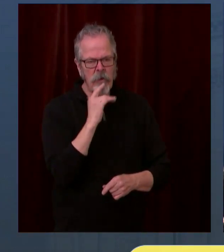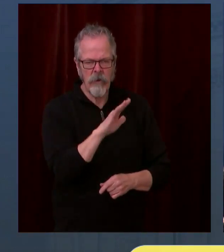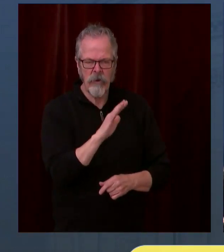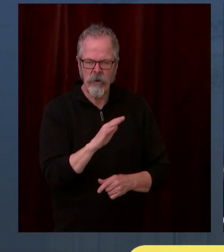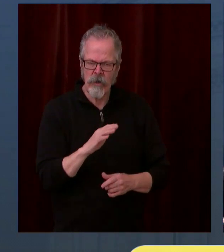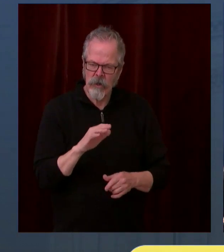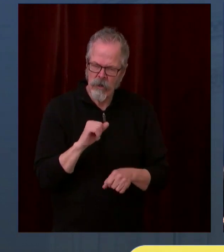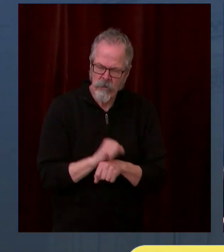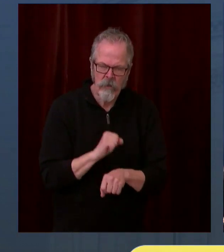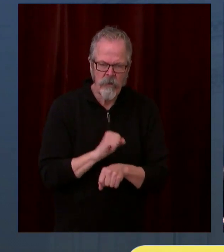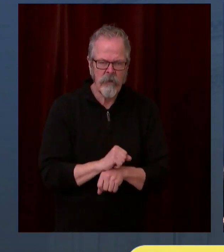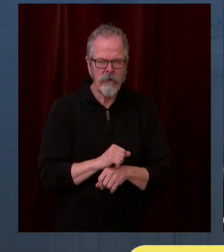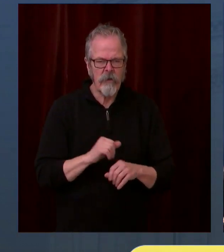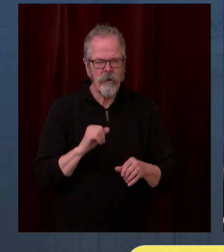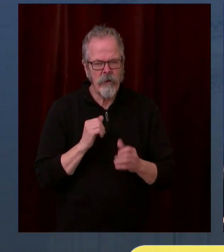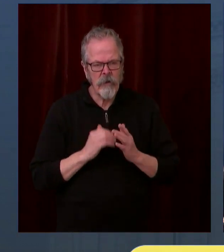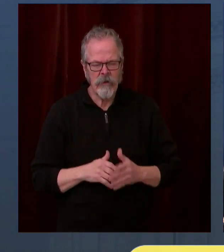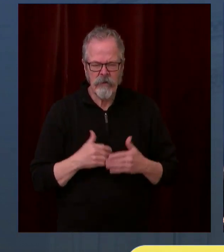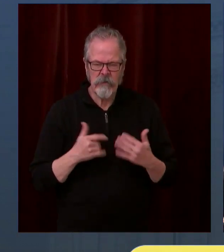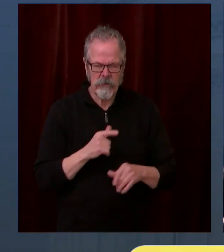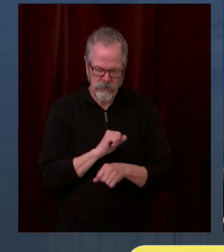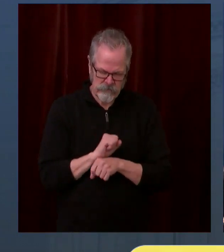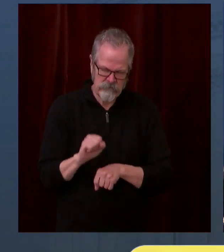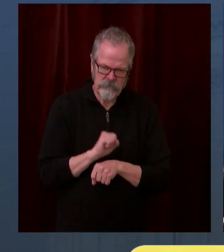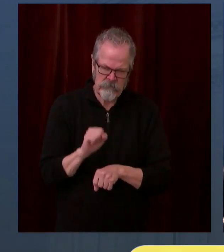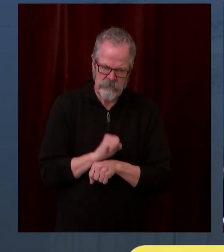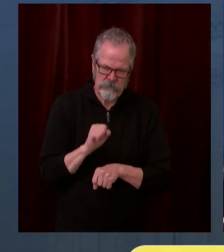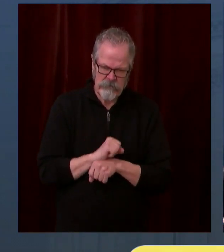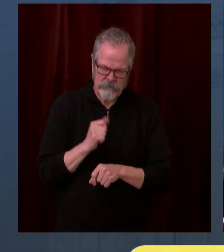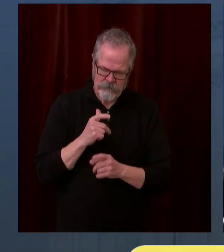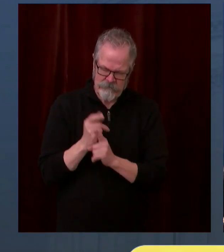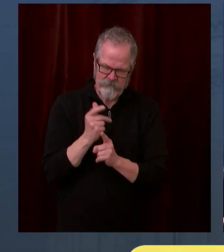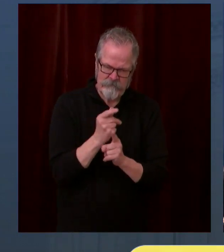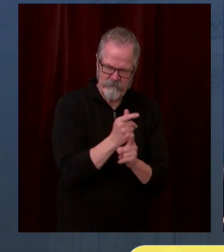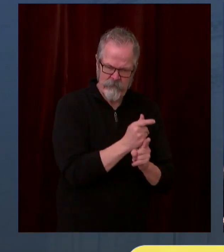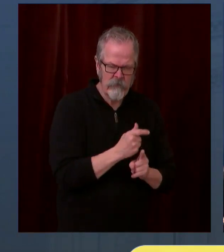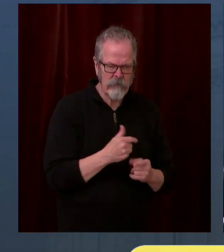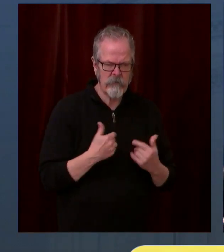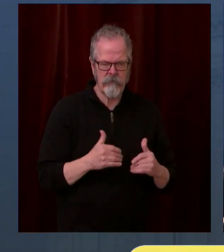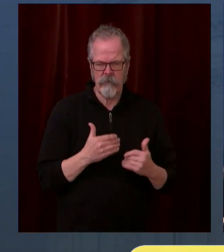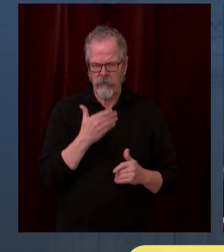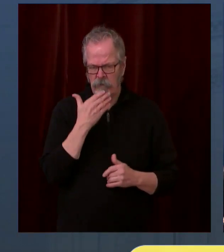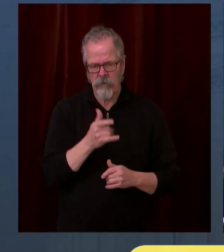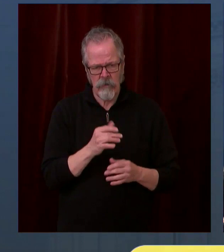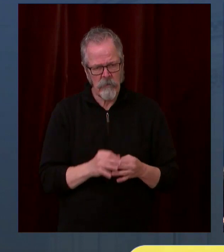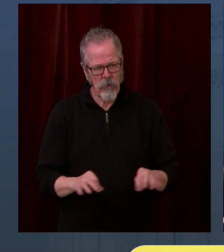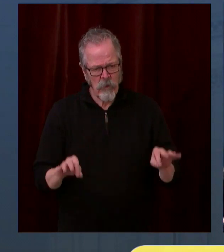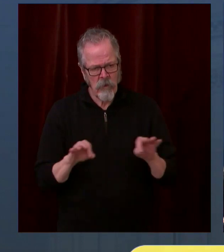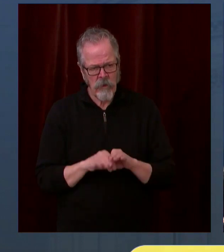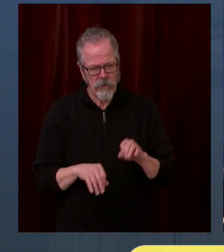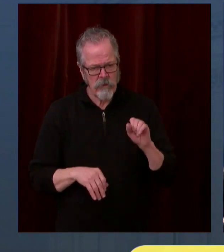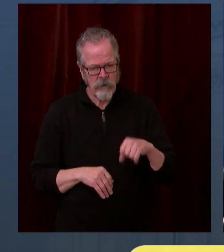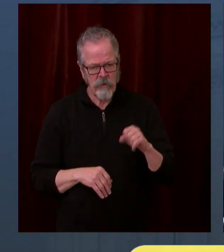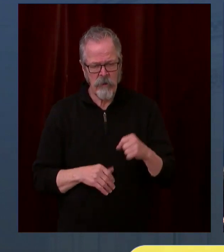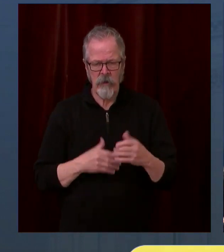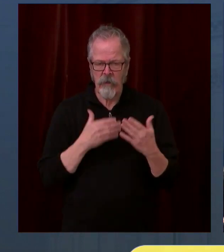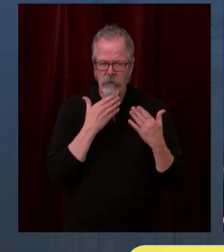is to be vaccinated. And that's an offensive weapon that we ought to be using right now. So I'm looking forward to everybody doing that.